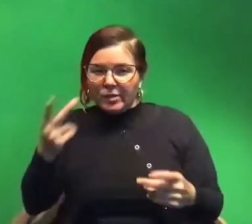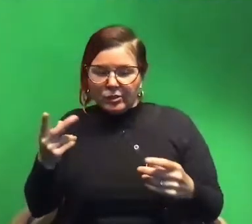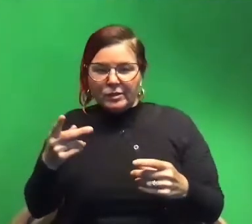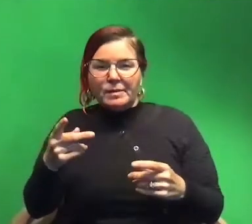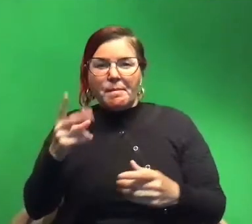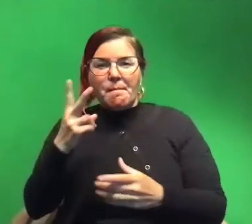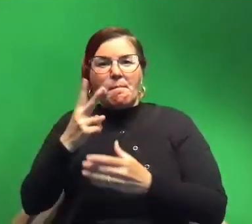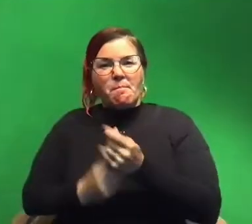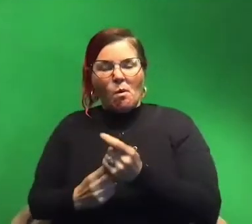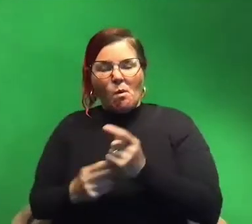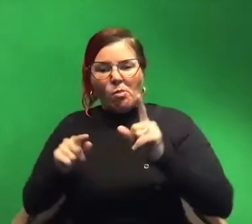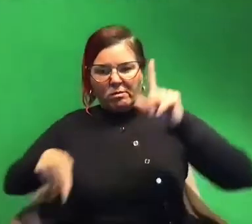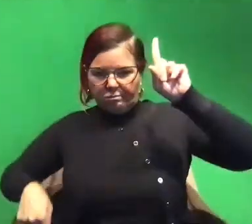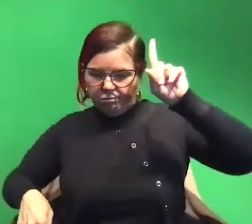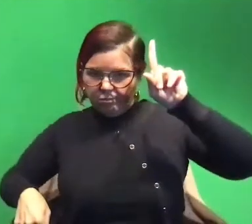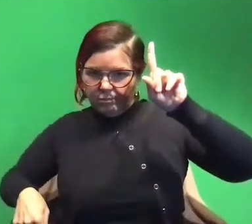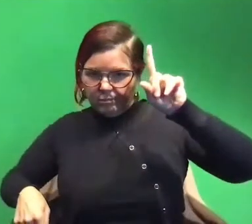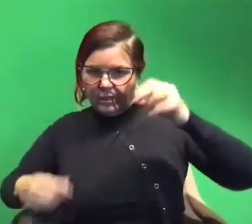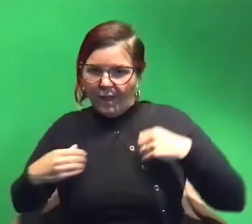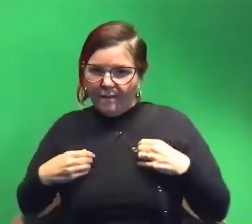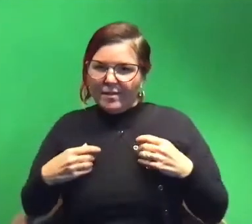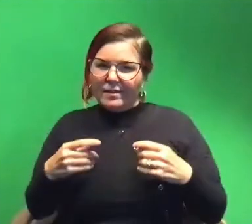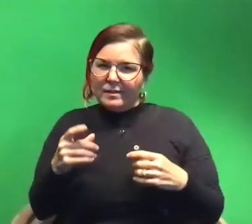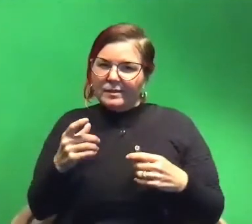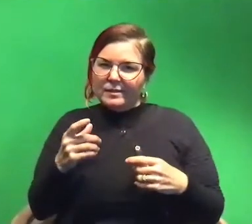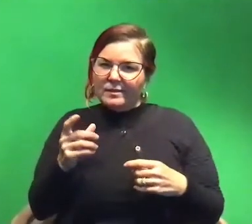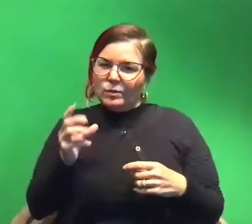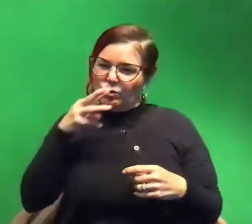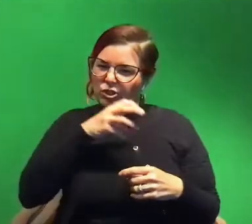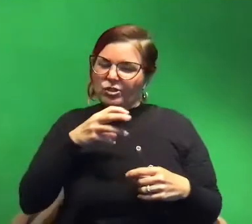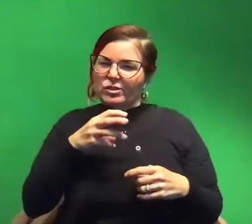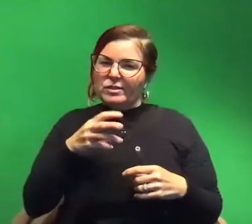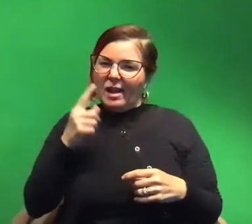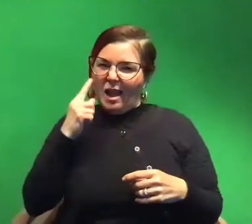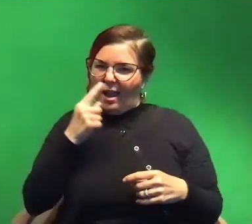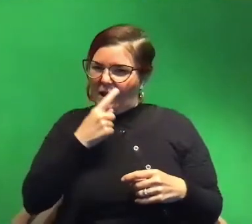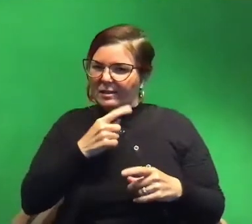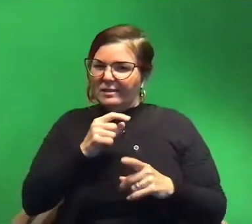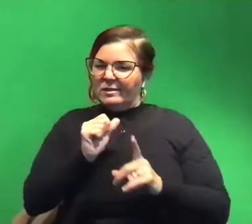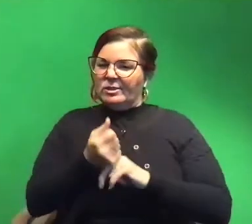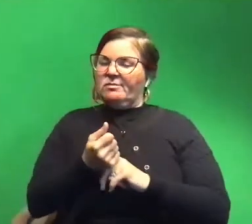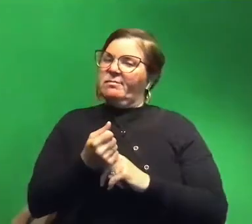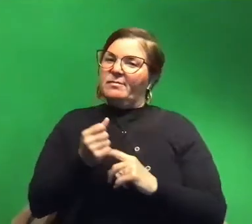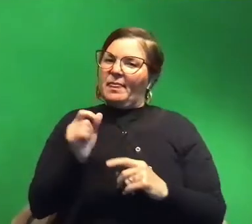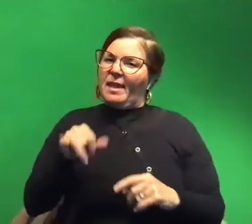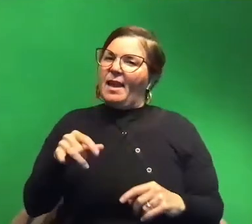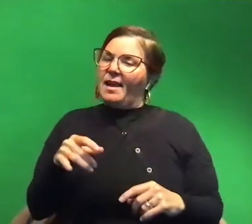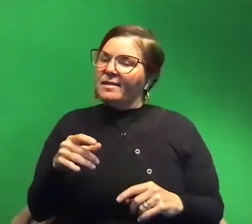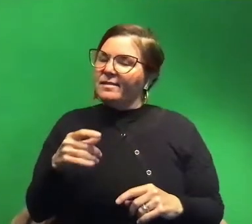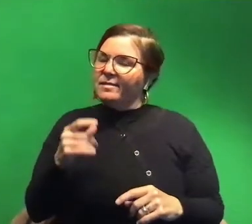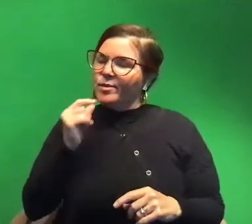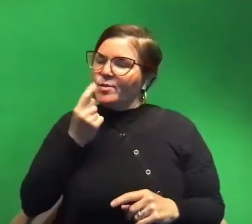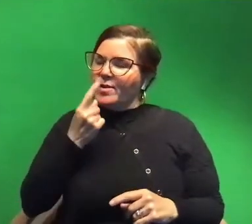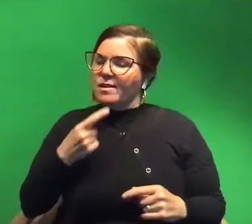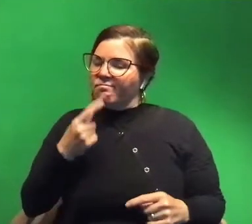both directions by having this really weird eye situation so that would be a particularly neat one to